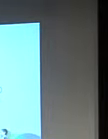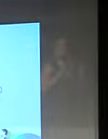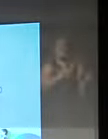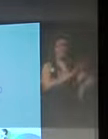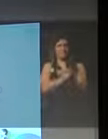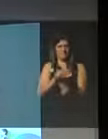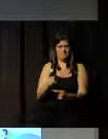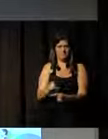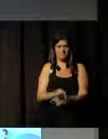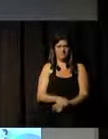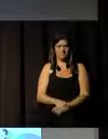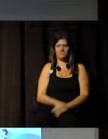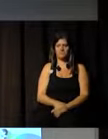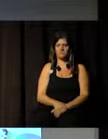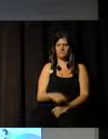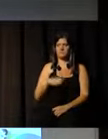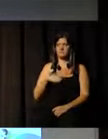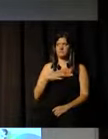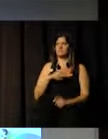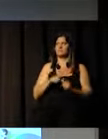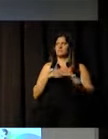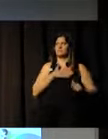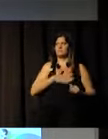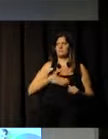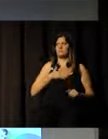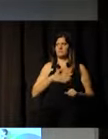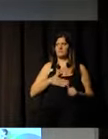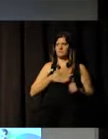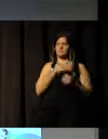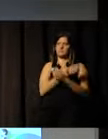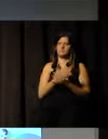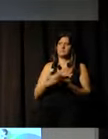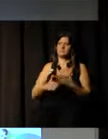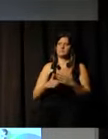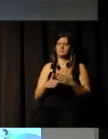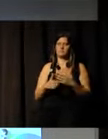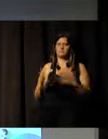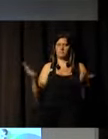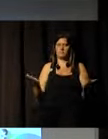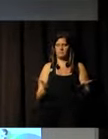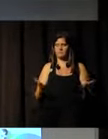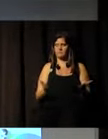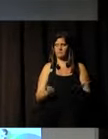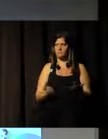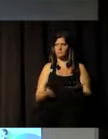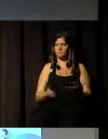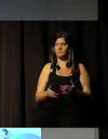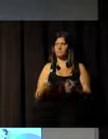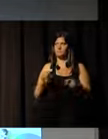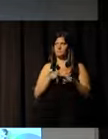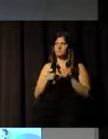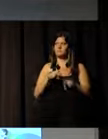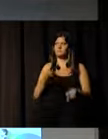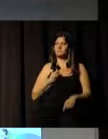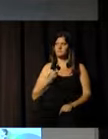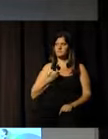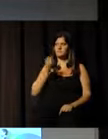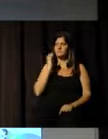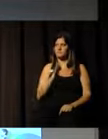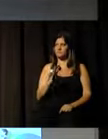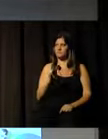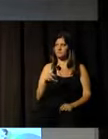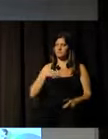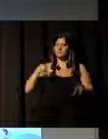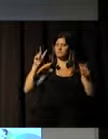much. that we begin now parallel session number four